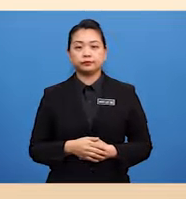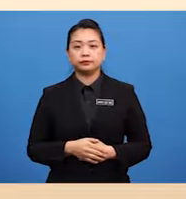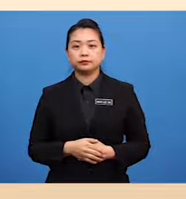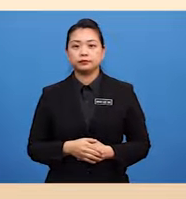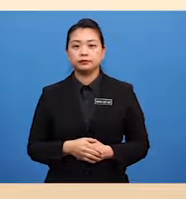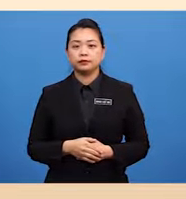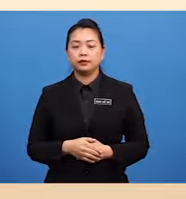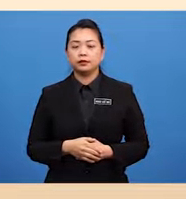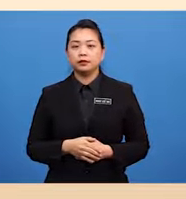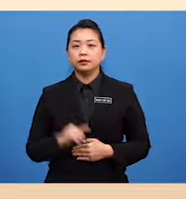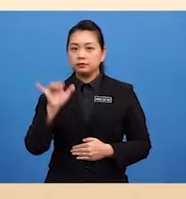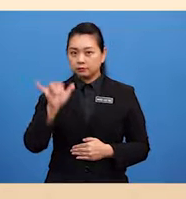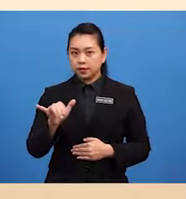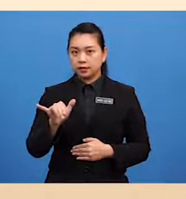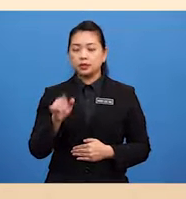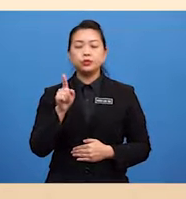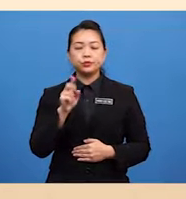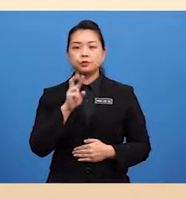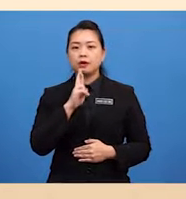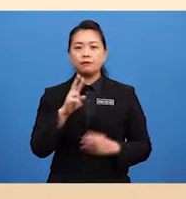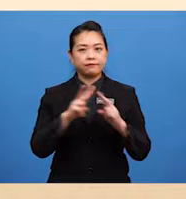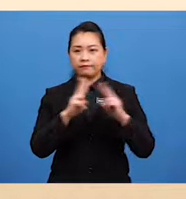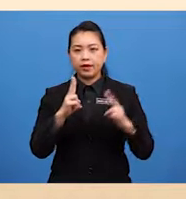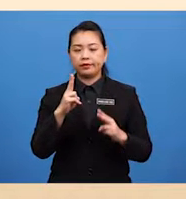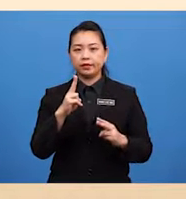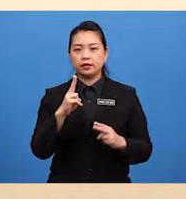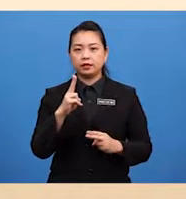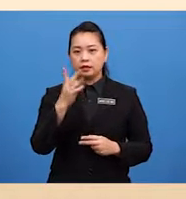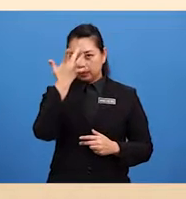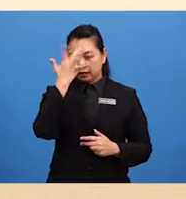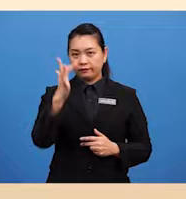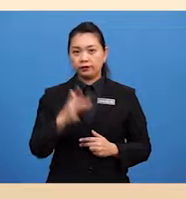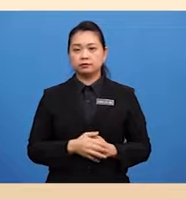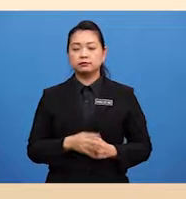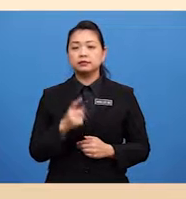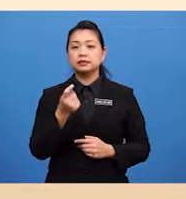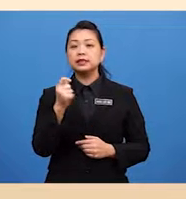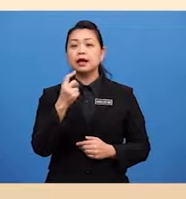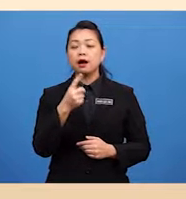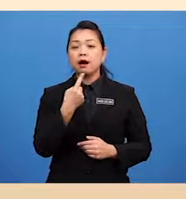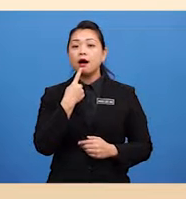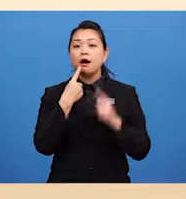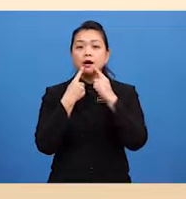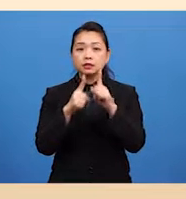Yes, you are very clever The answers are